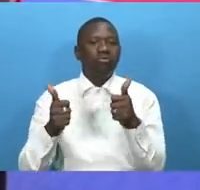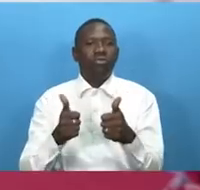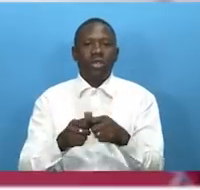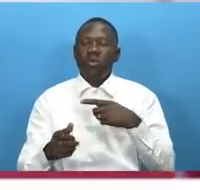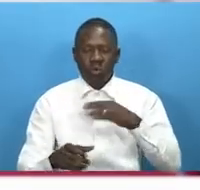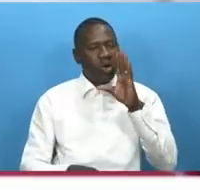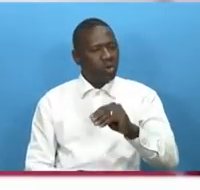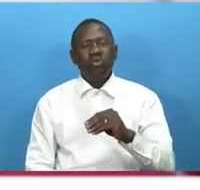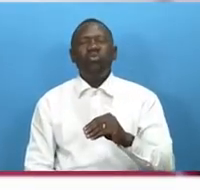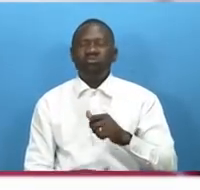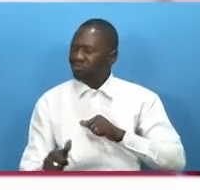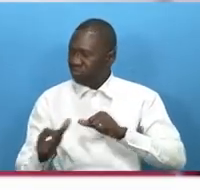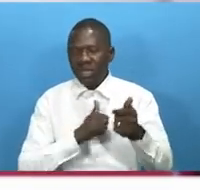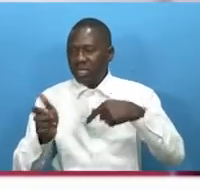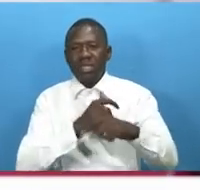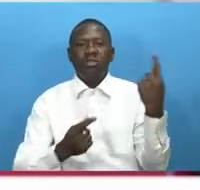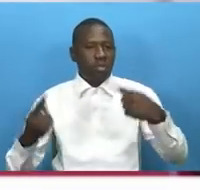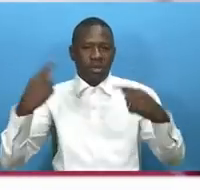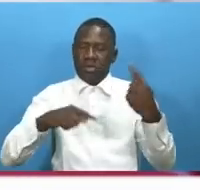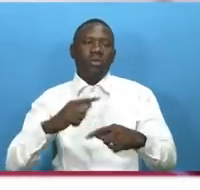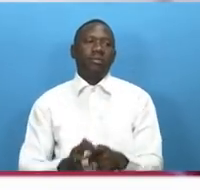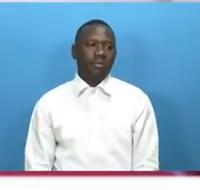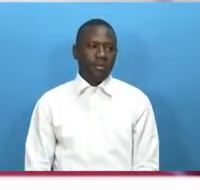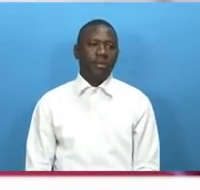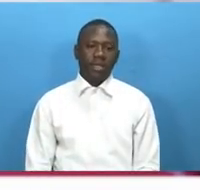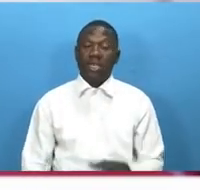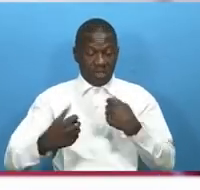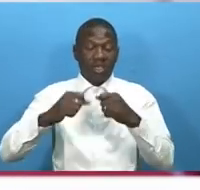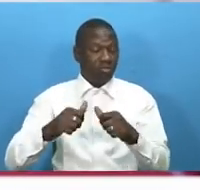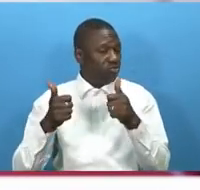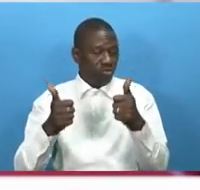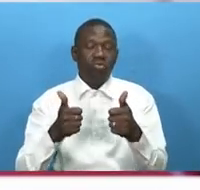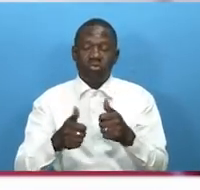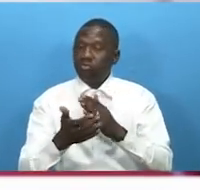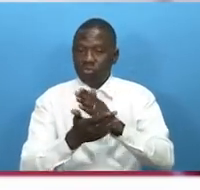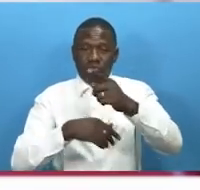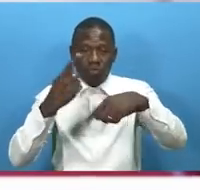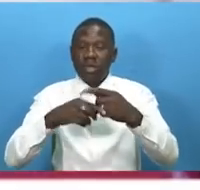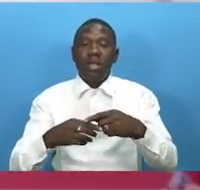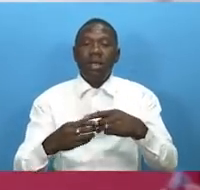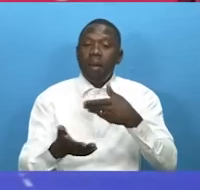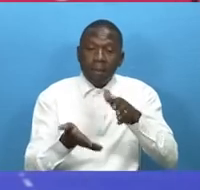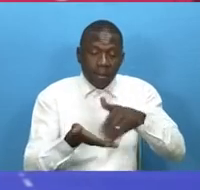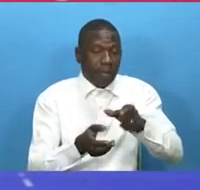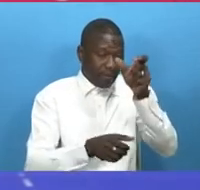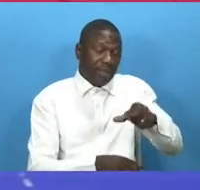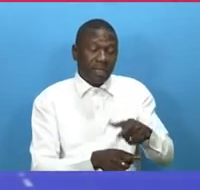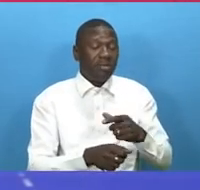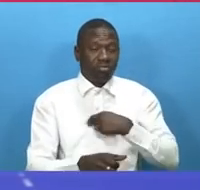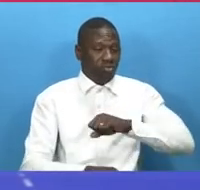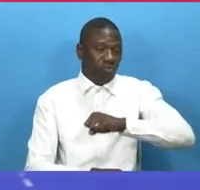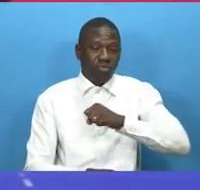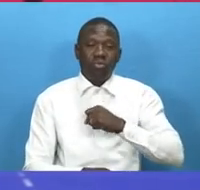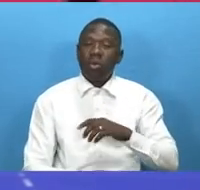the training is going very good honestly the training is very good because the players are committed you know everybody is